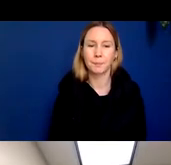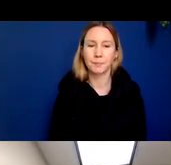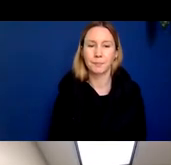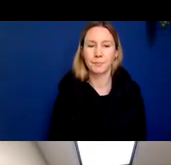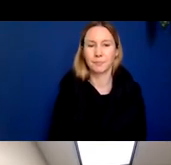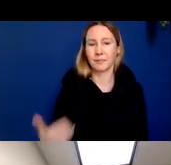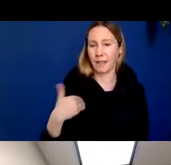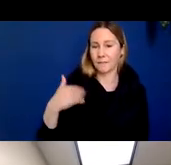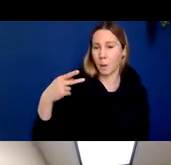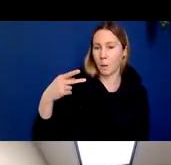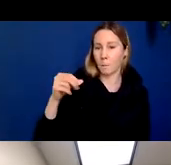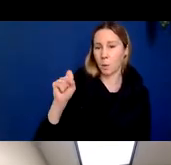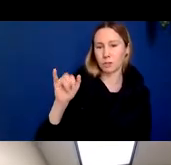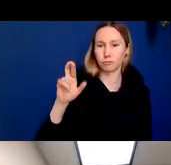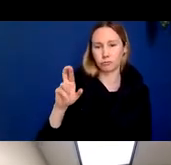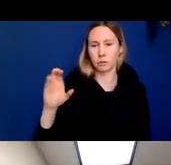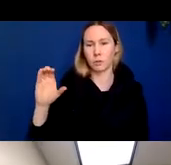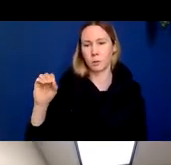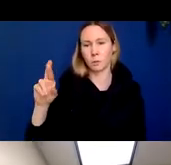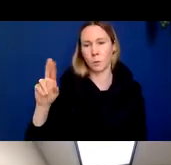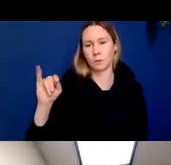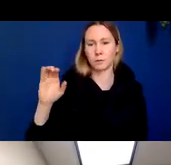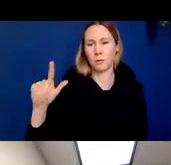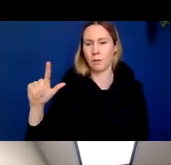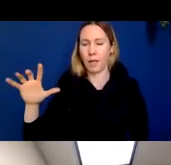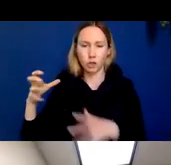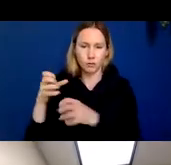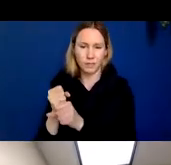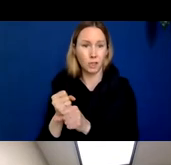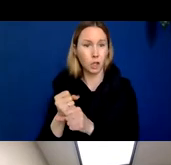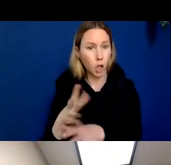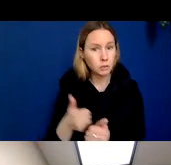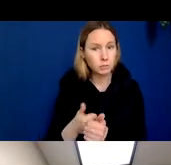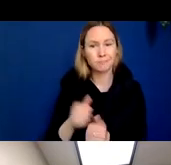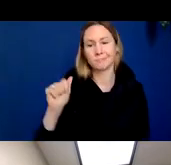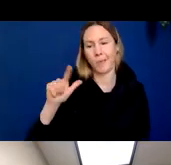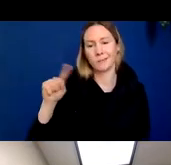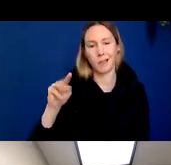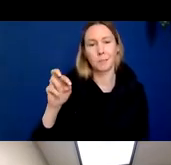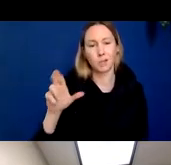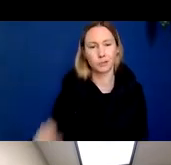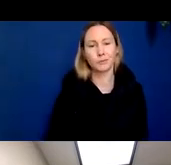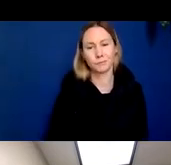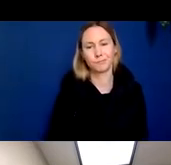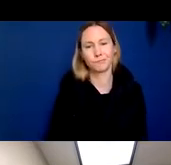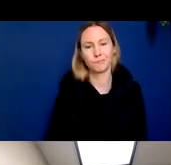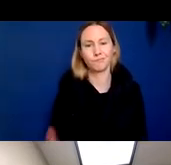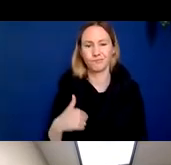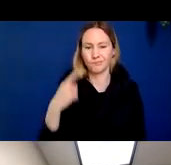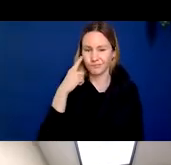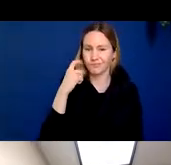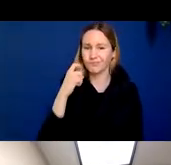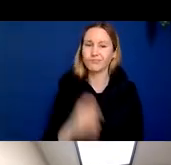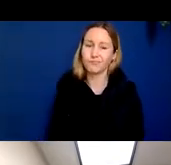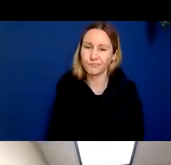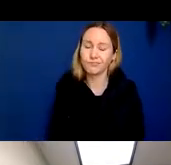cortical atrophy caused by Alzheimer's disease. You know, that would be my high suspicion. And then I